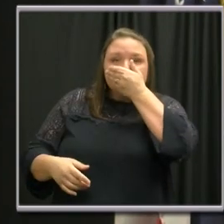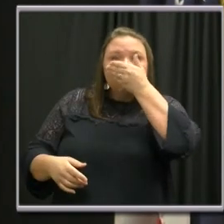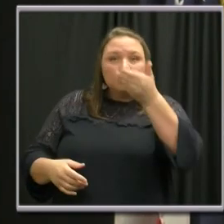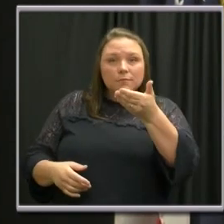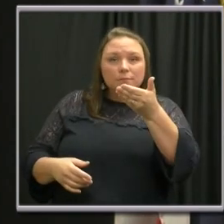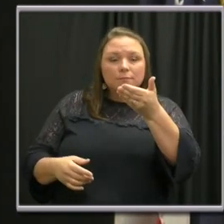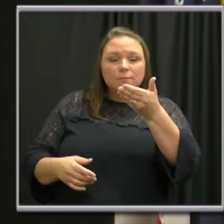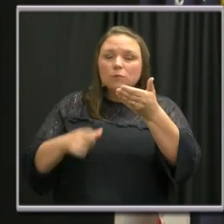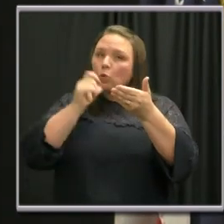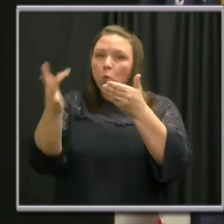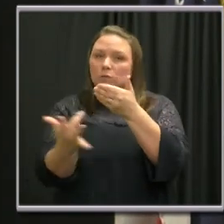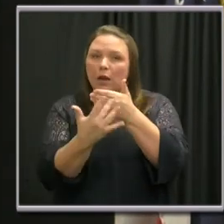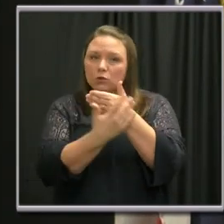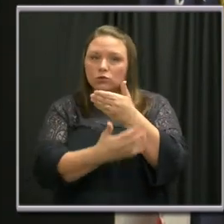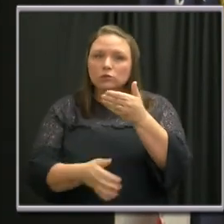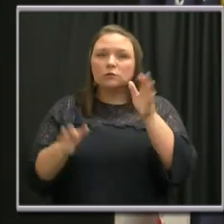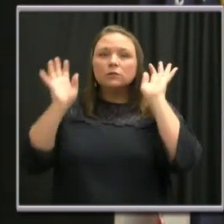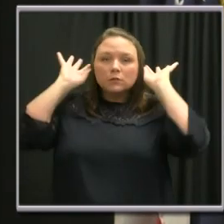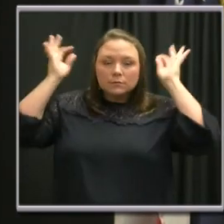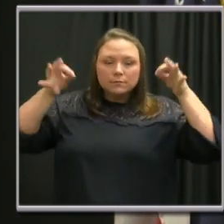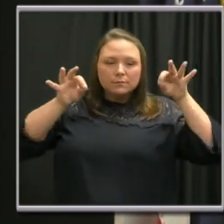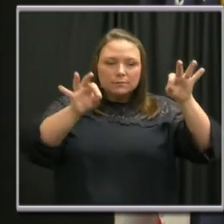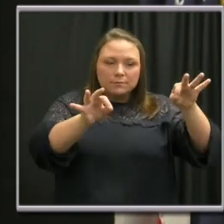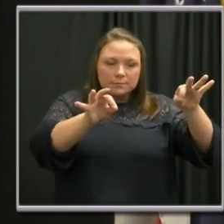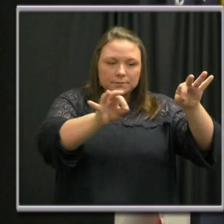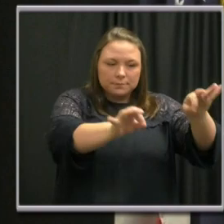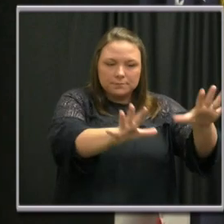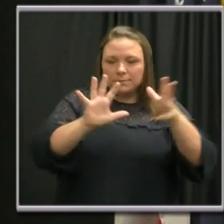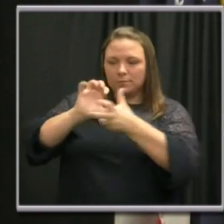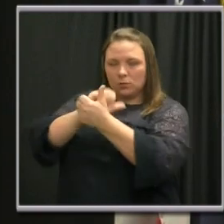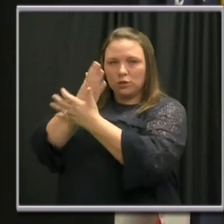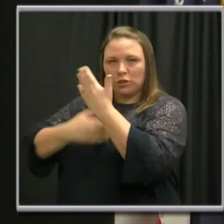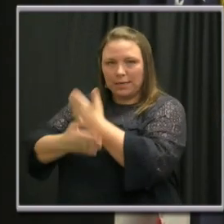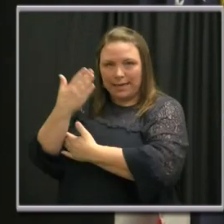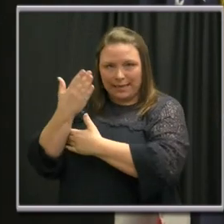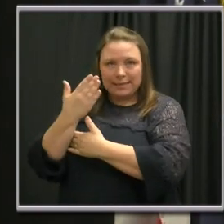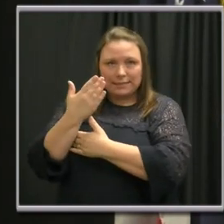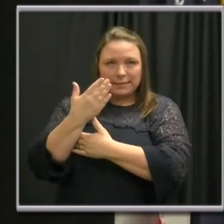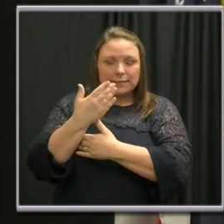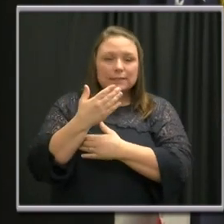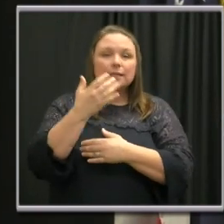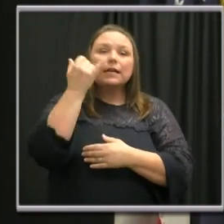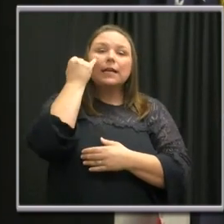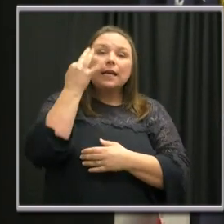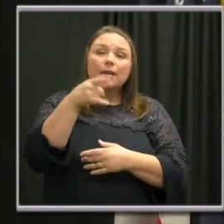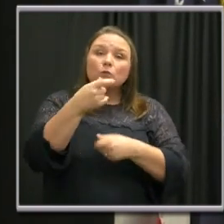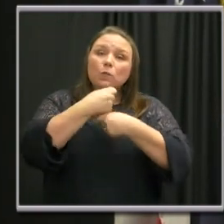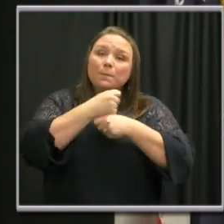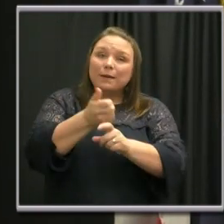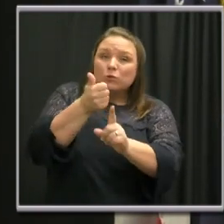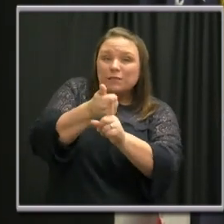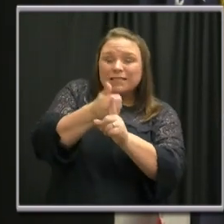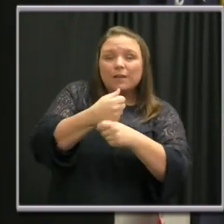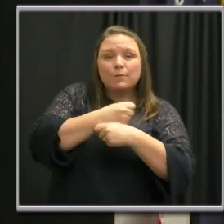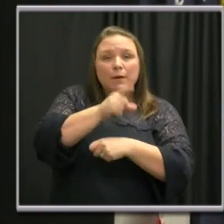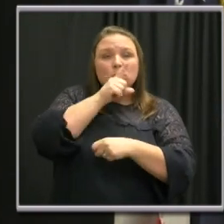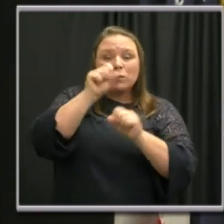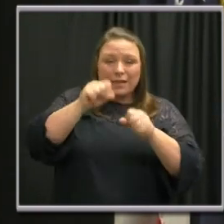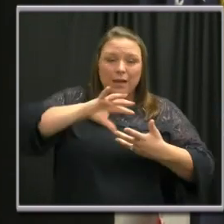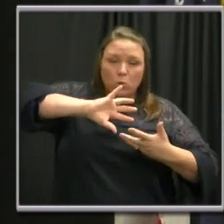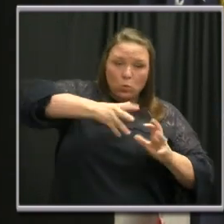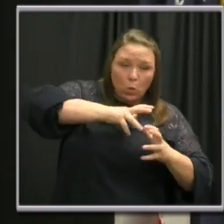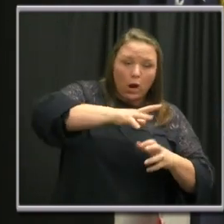avoid touching the front of it is to wash your hands. And please make it out of something that could be laundered and dried in the dryer.